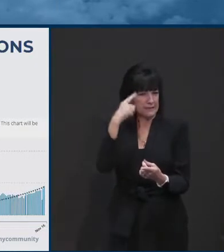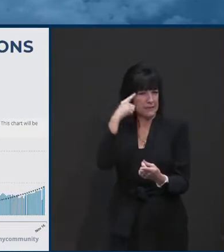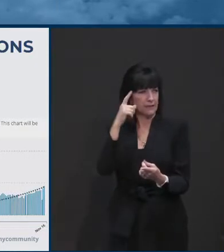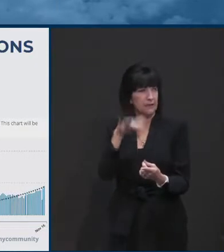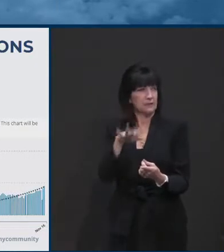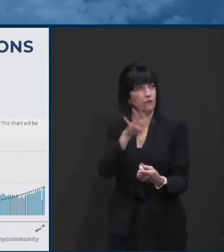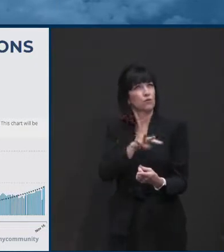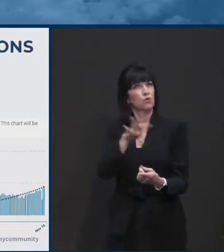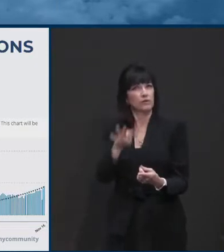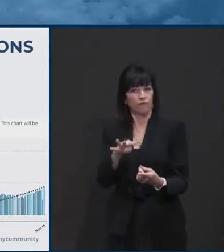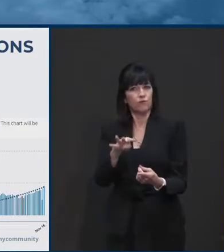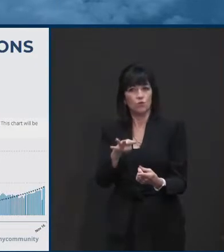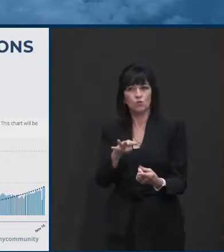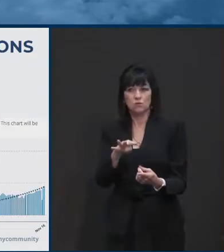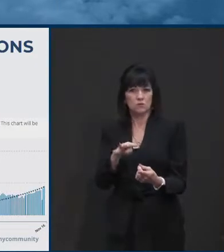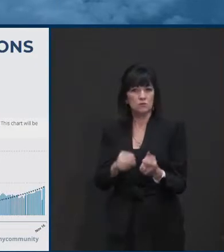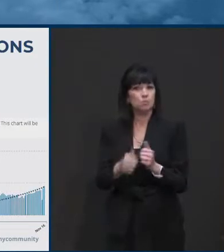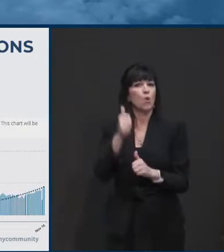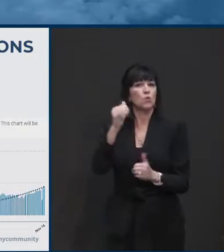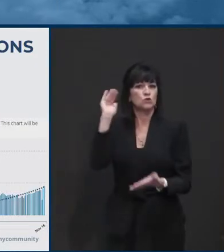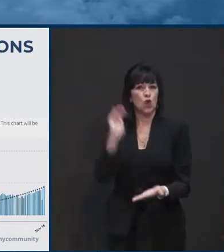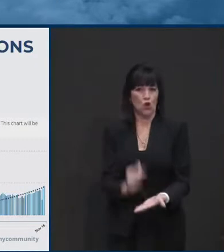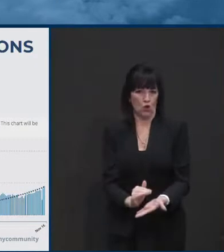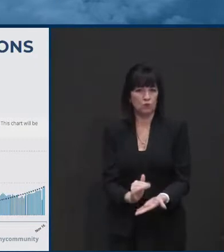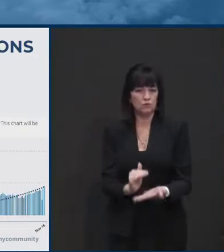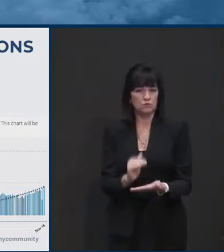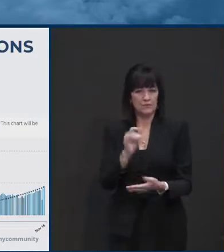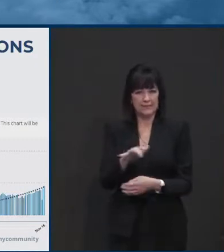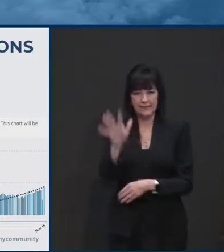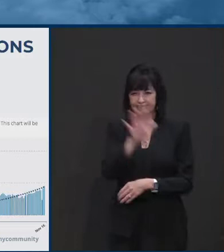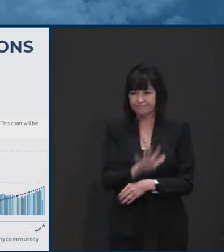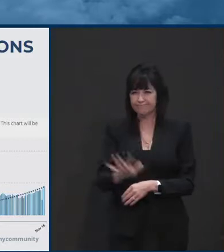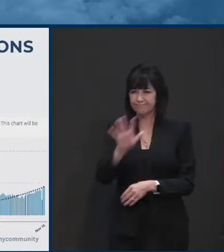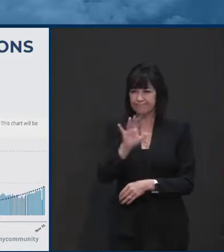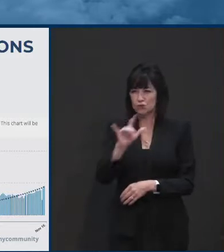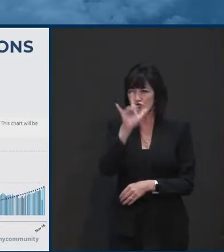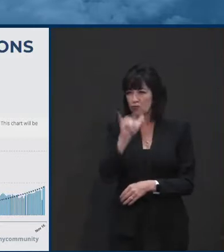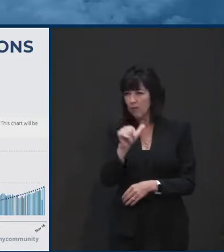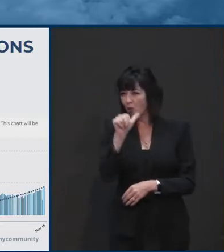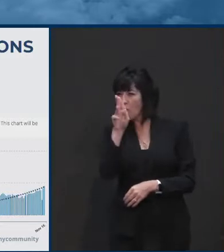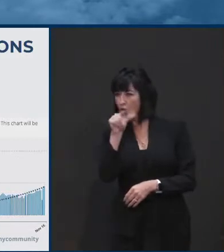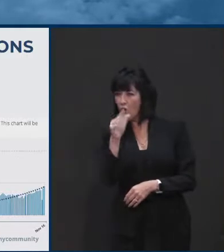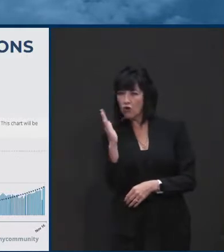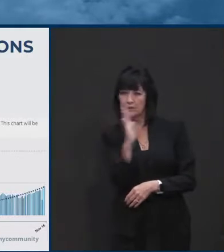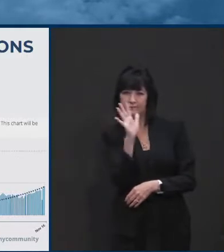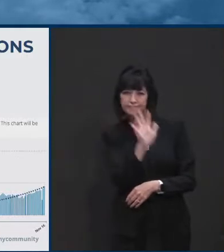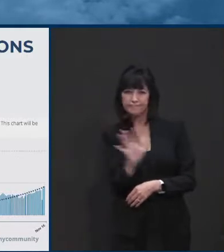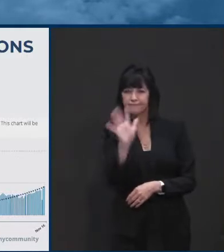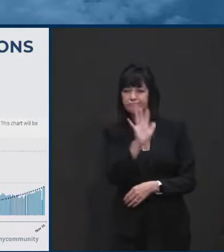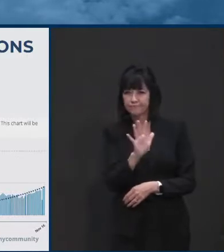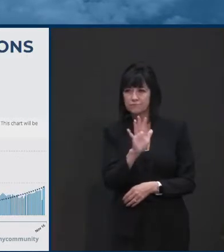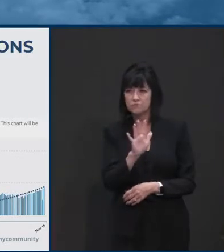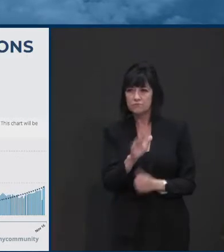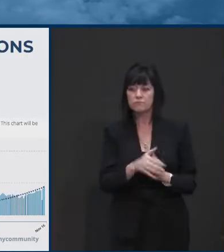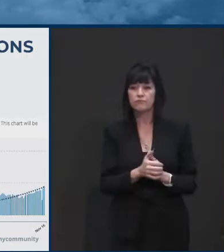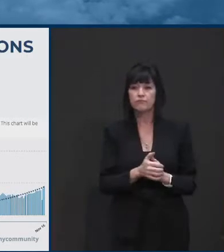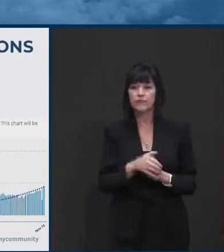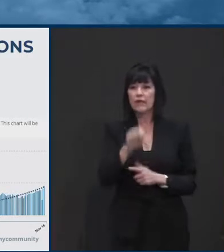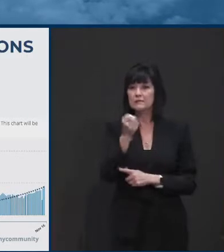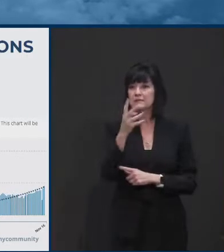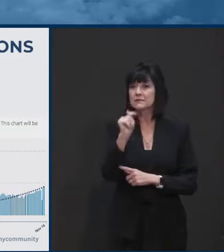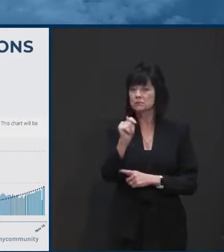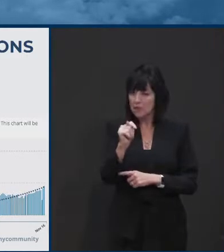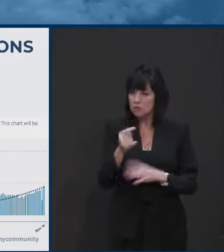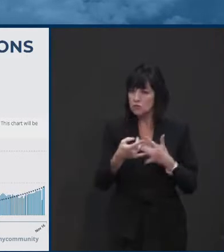was the low sometime in, I want to say, July or August. And then September, we've been ticking